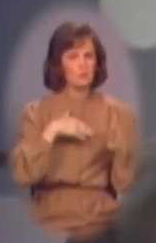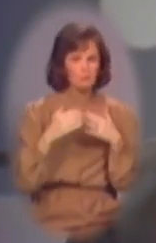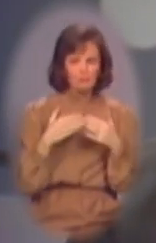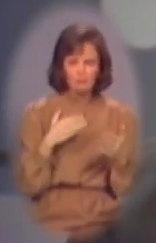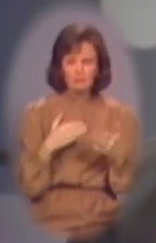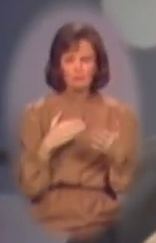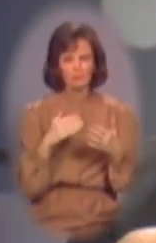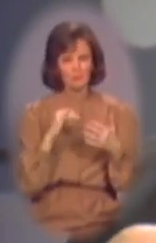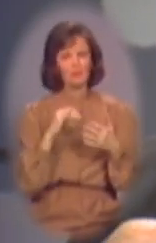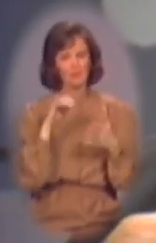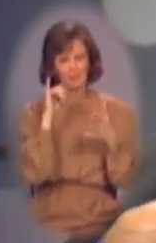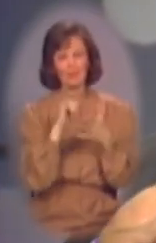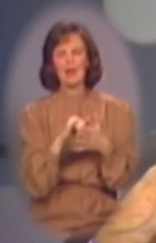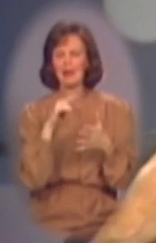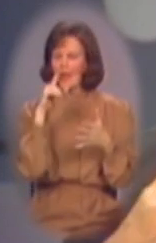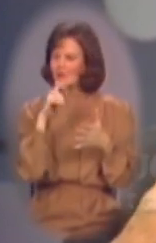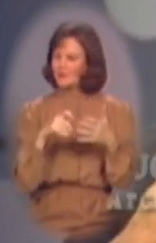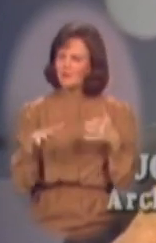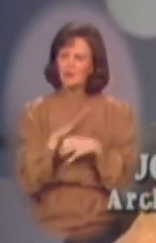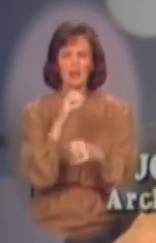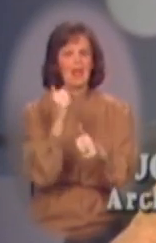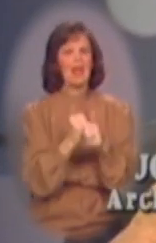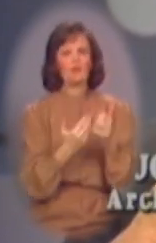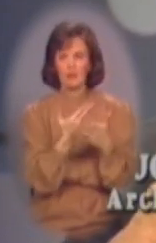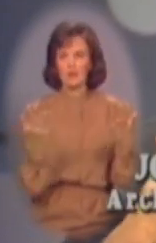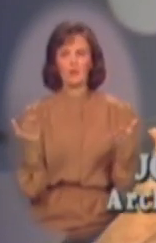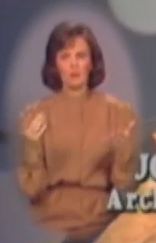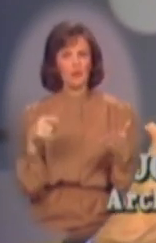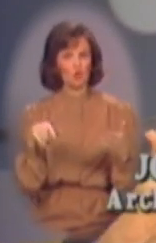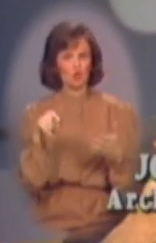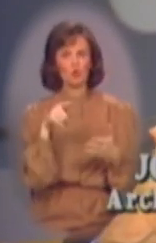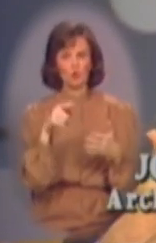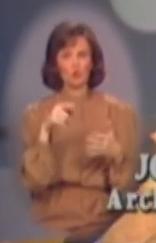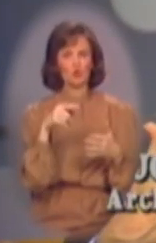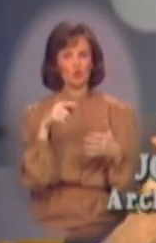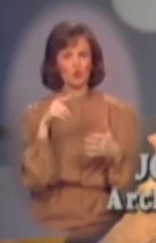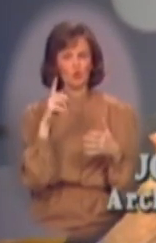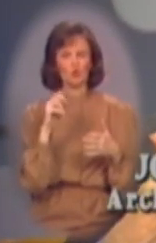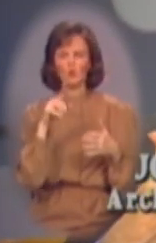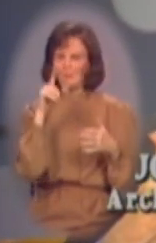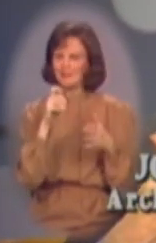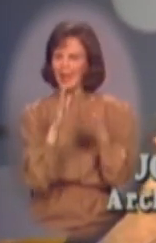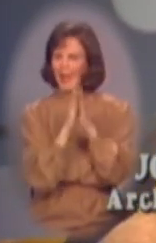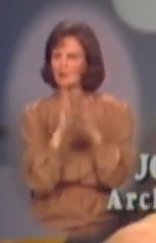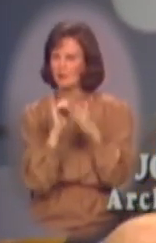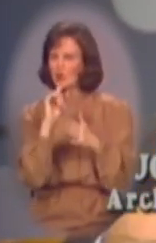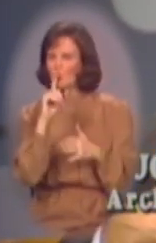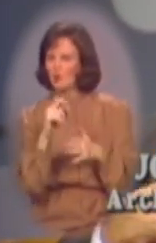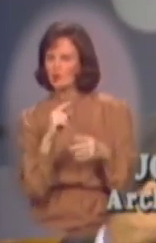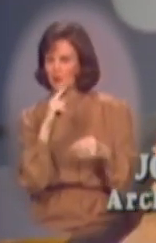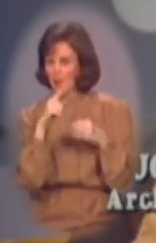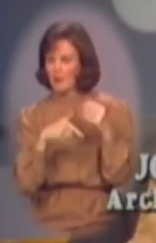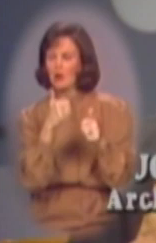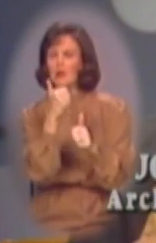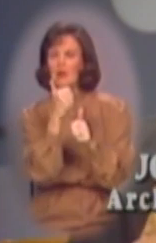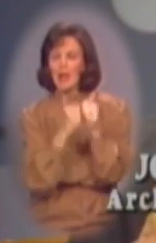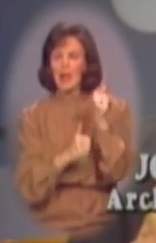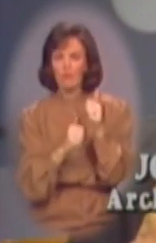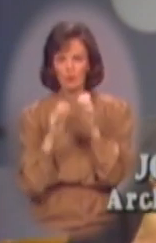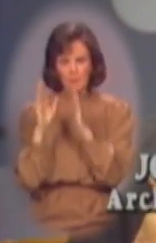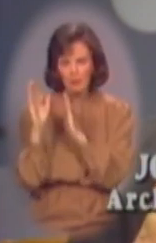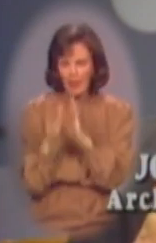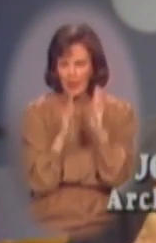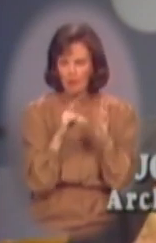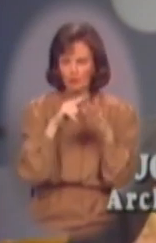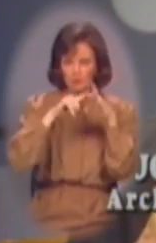that, I think, just has to pervade everything that you do. You have to ask that question about every plan you